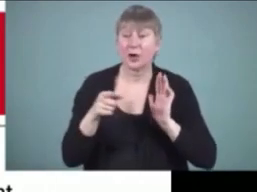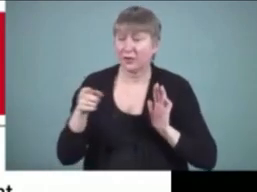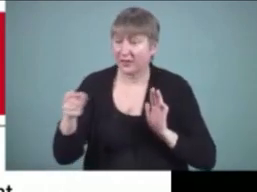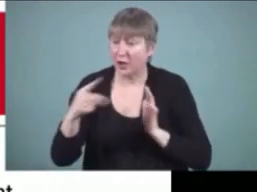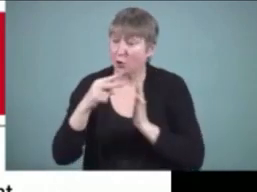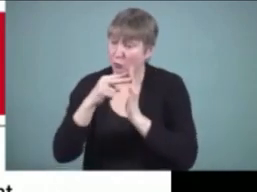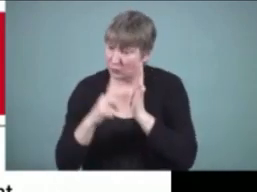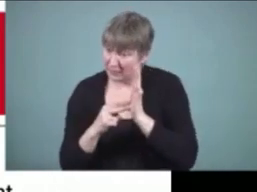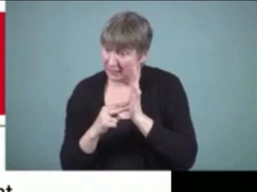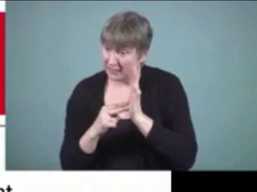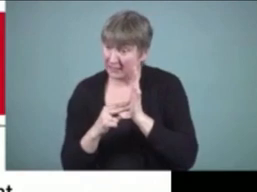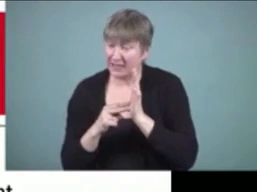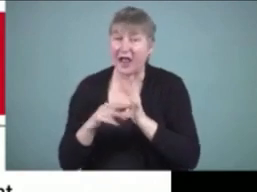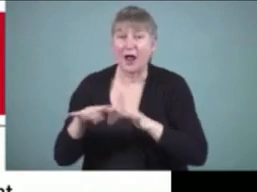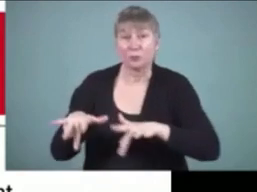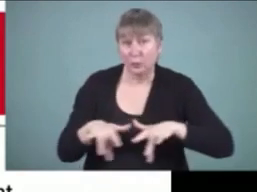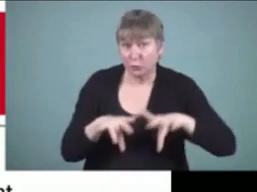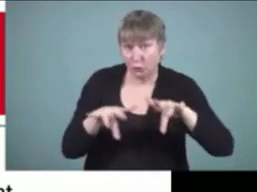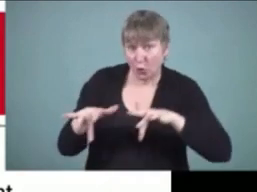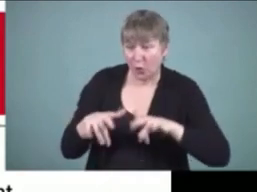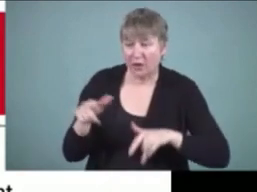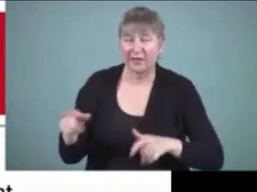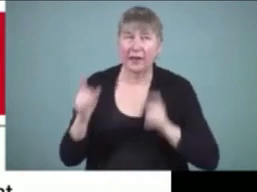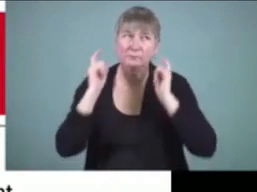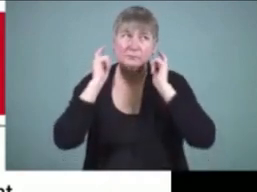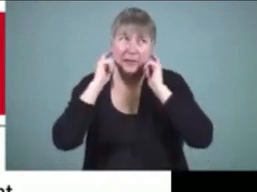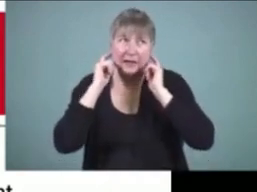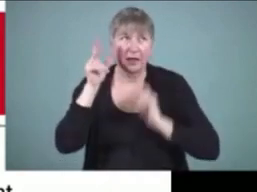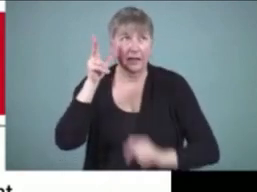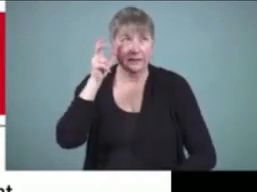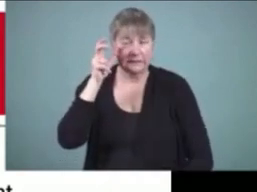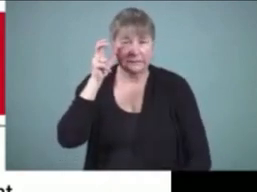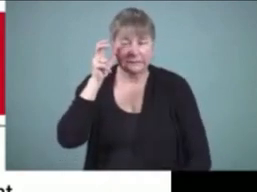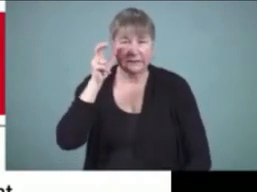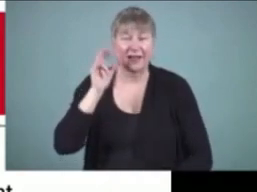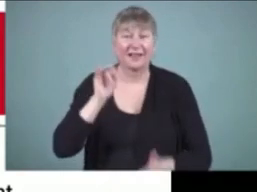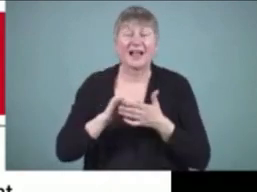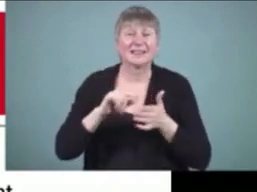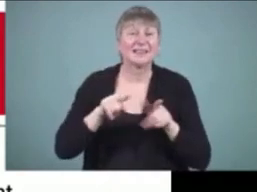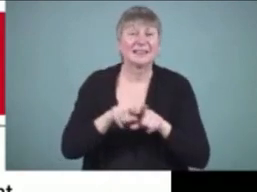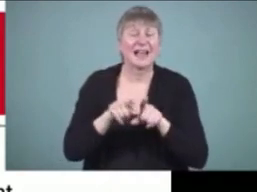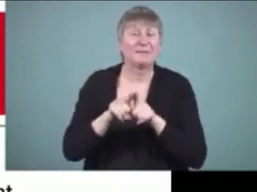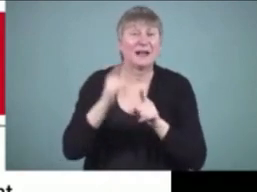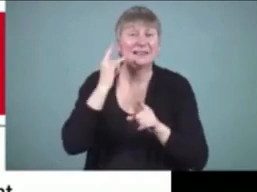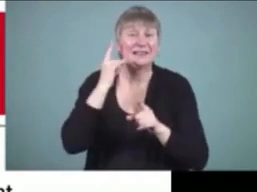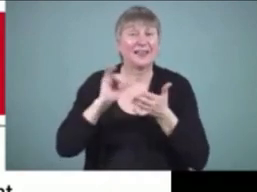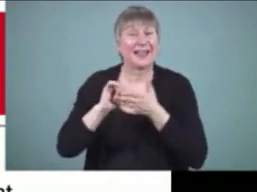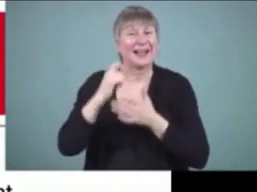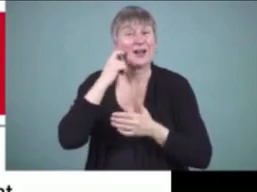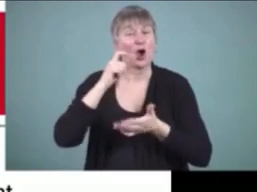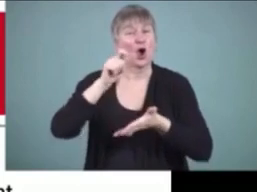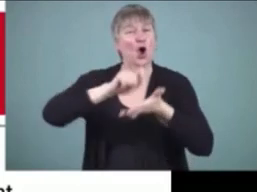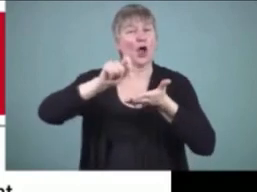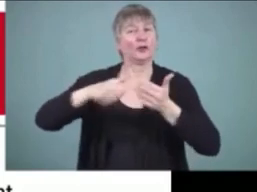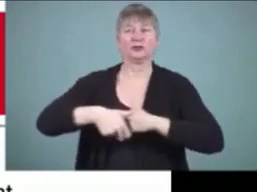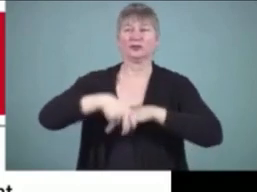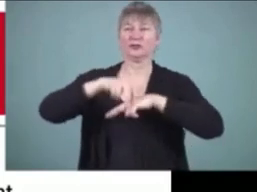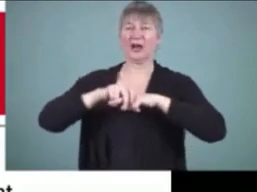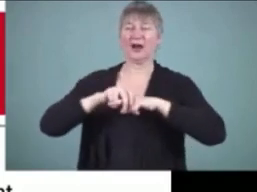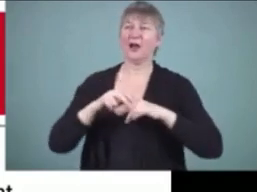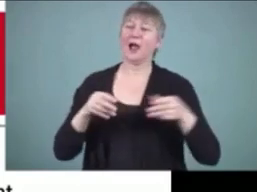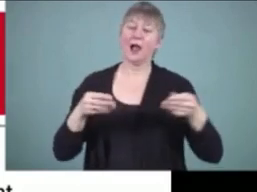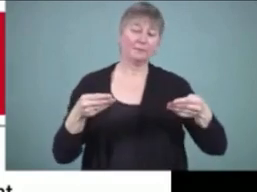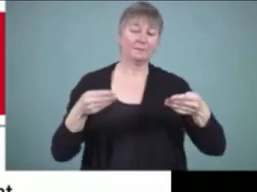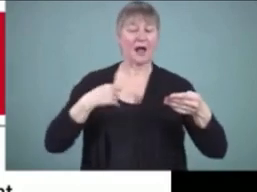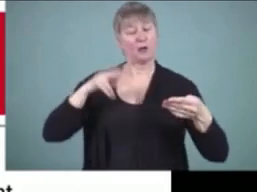and then listening to themselves read it that's the purpose of authors chair to read your text aloud to see if you've said